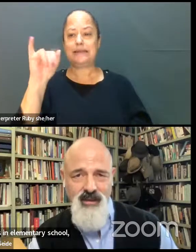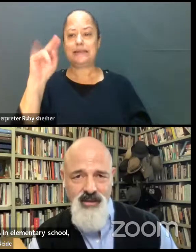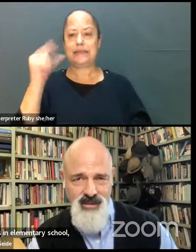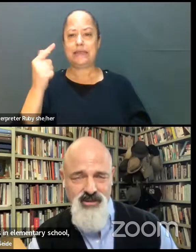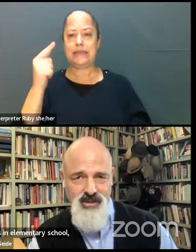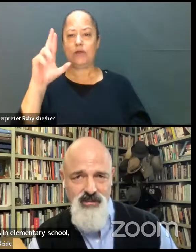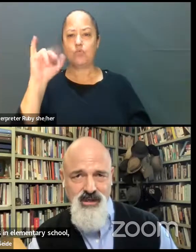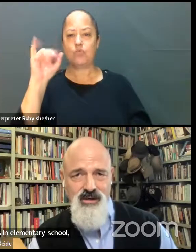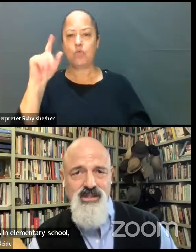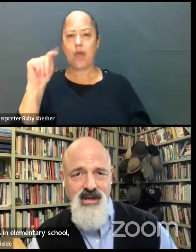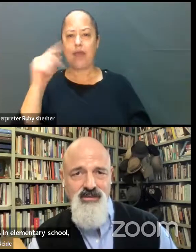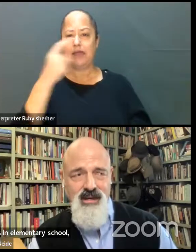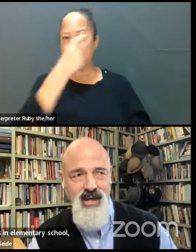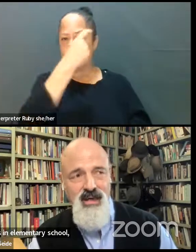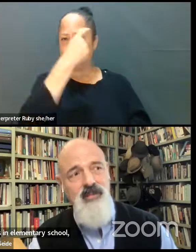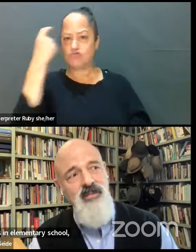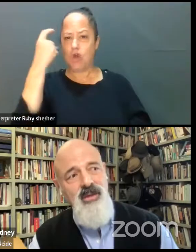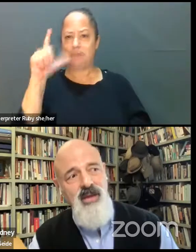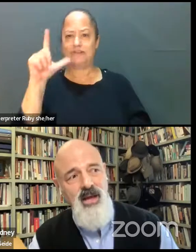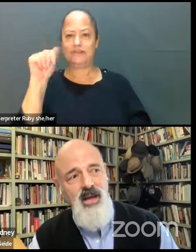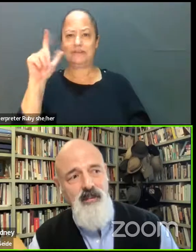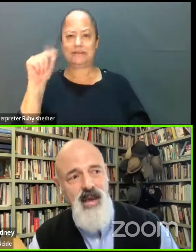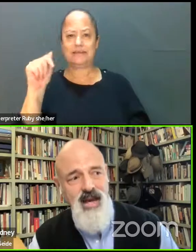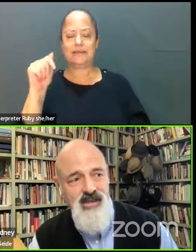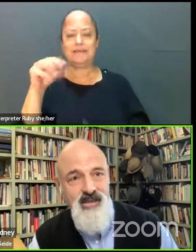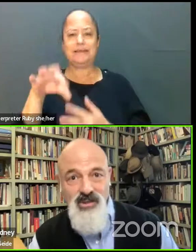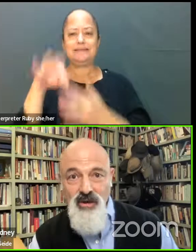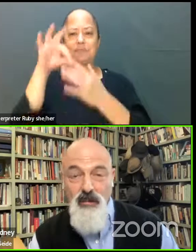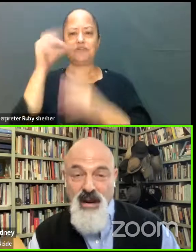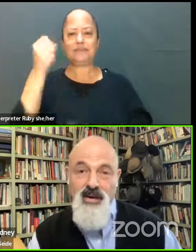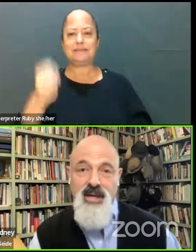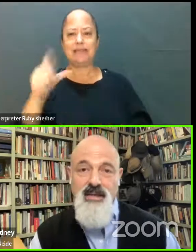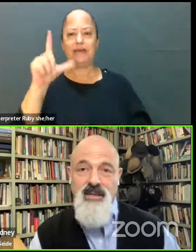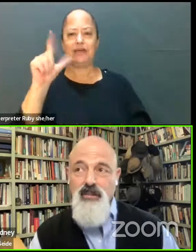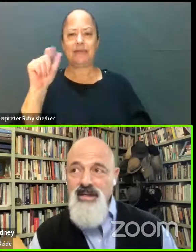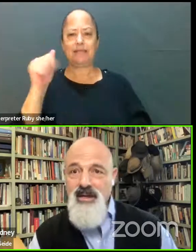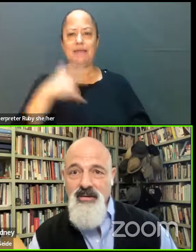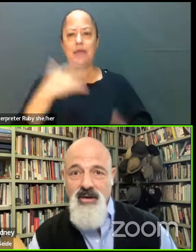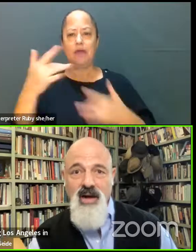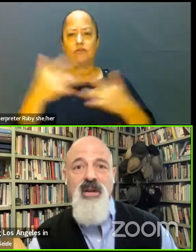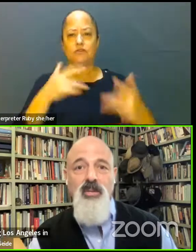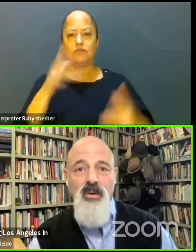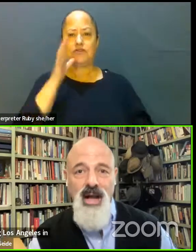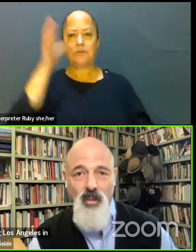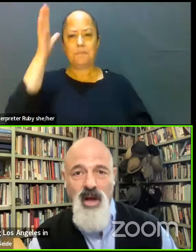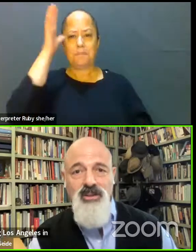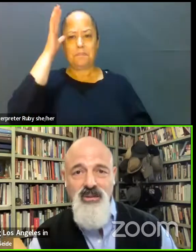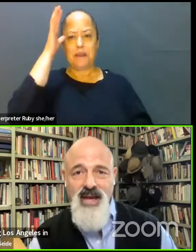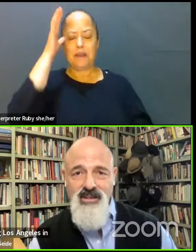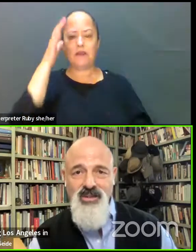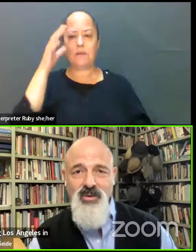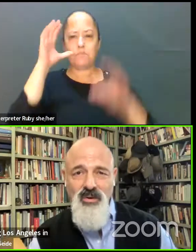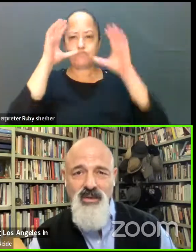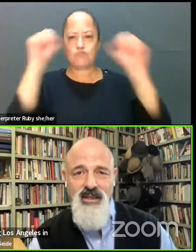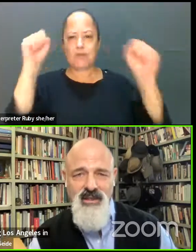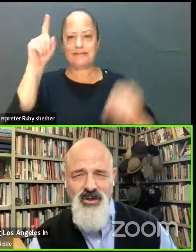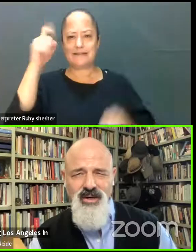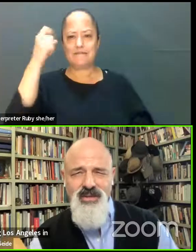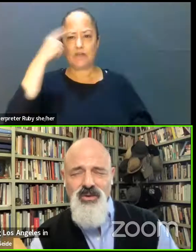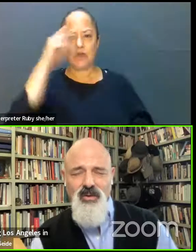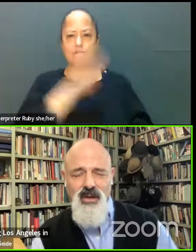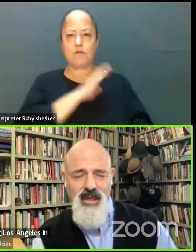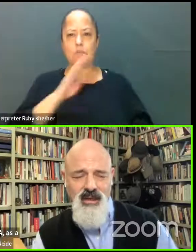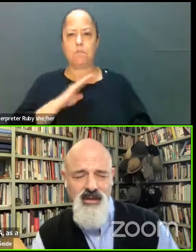Los Angeles, in particular South LA, as a concerned parent, as the president of the governing board, I watched that school